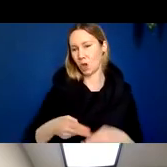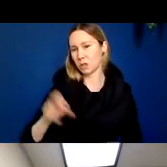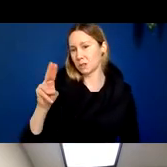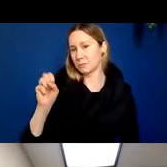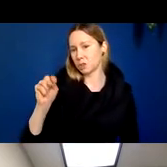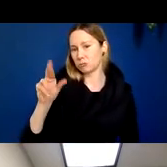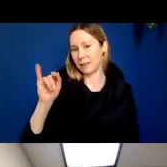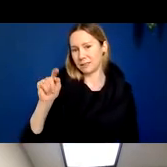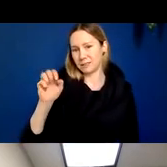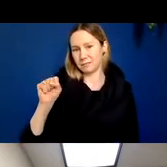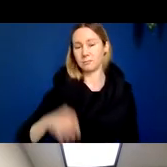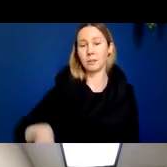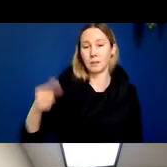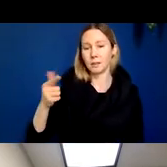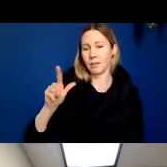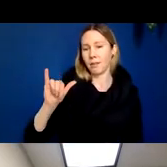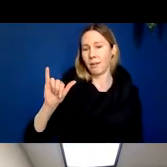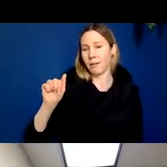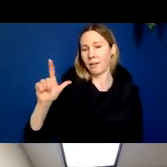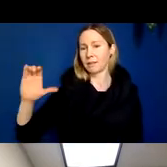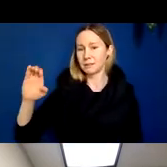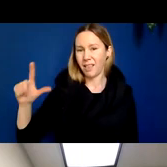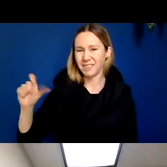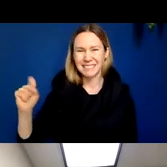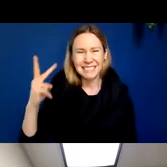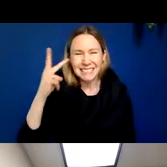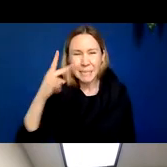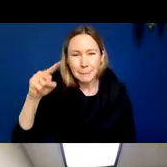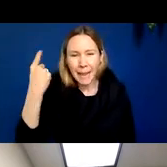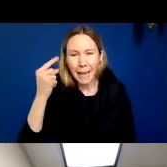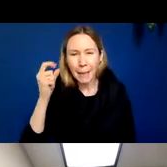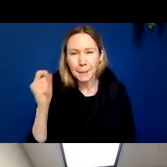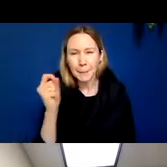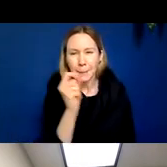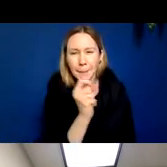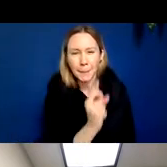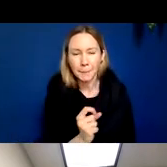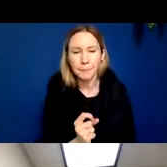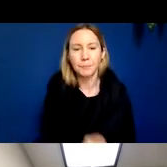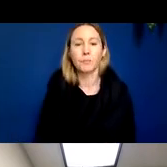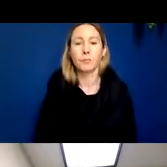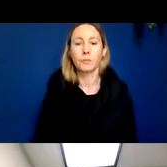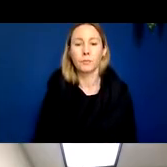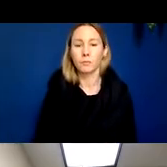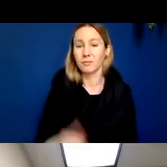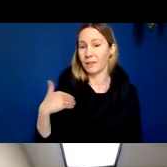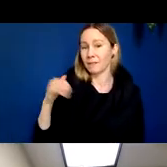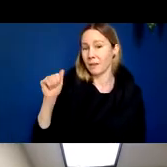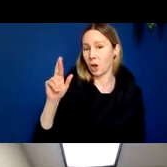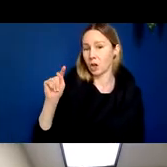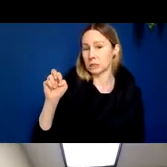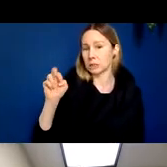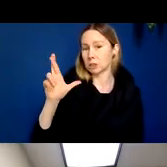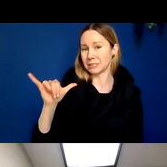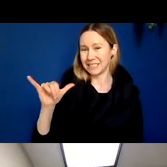them. We find glial cells that are these little black dots here. Then we have neurons, excuse me, arteries, which are,